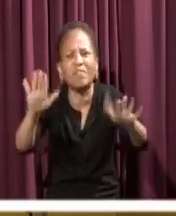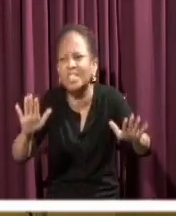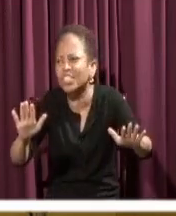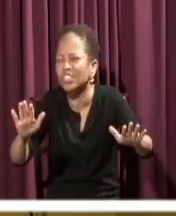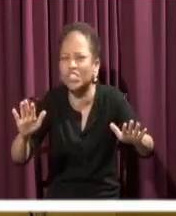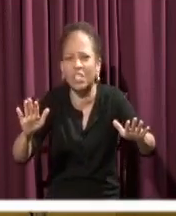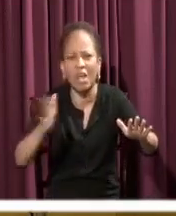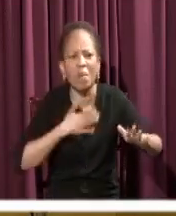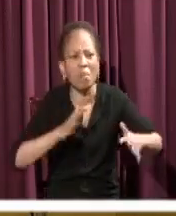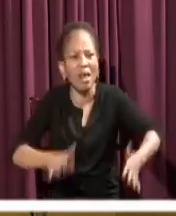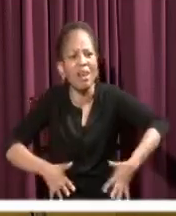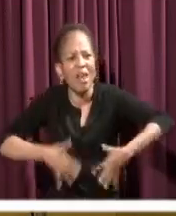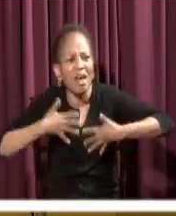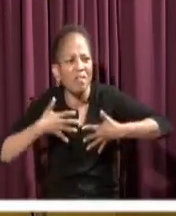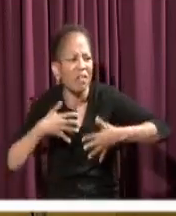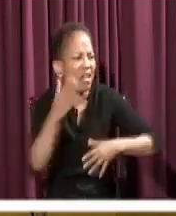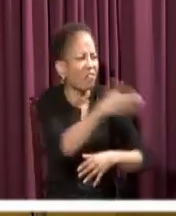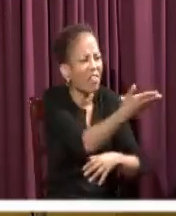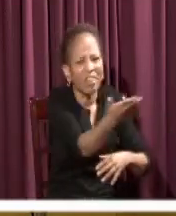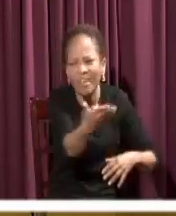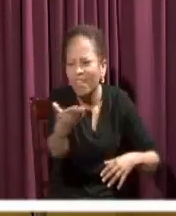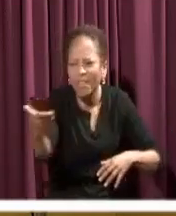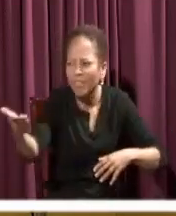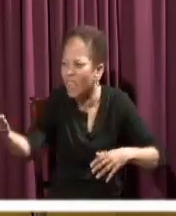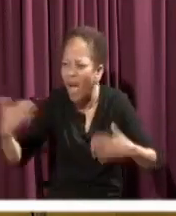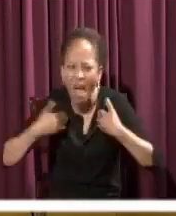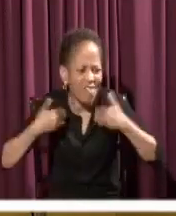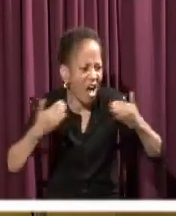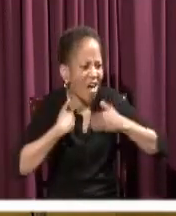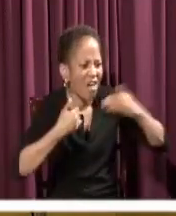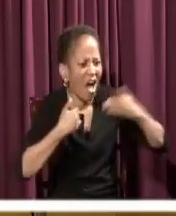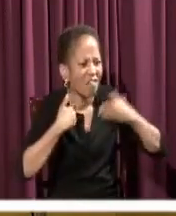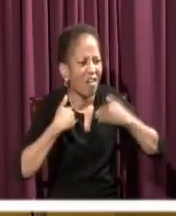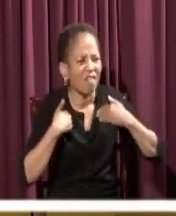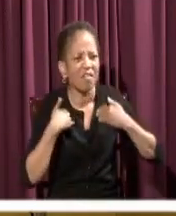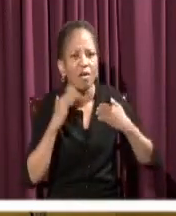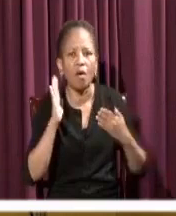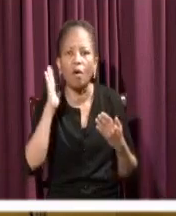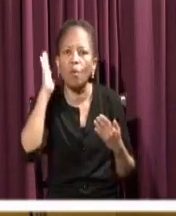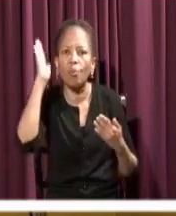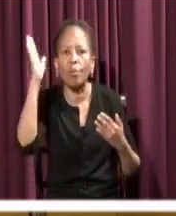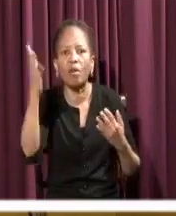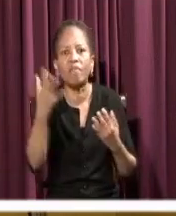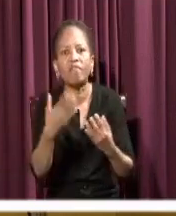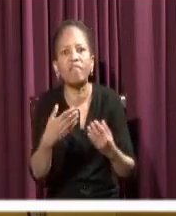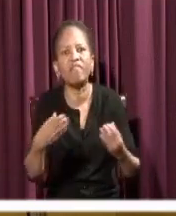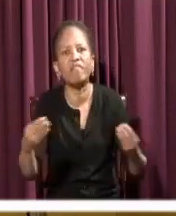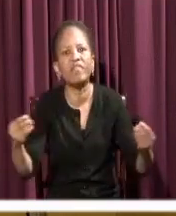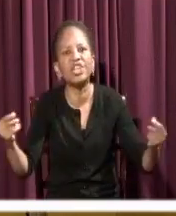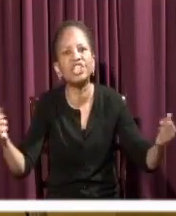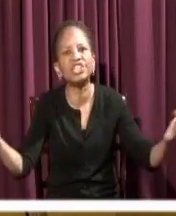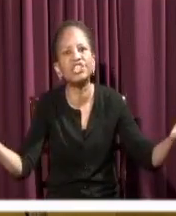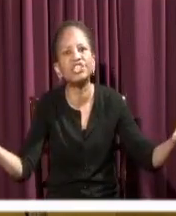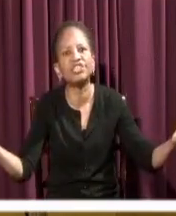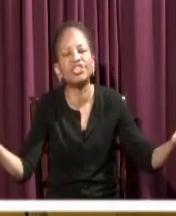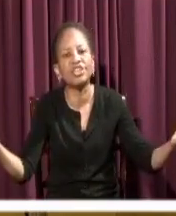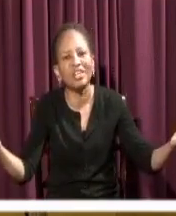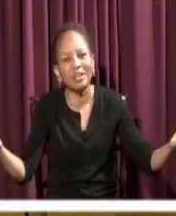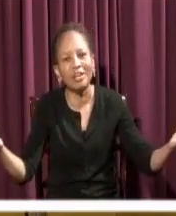count at all in the grand scheme of salvation history. Do not be afraid.